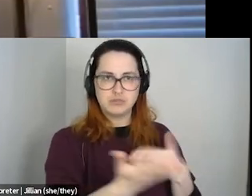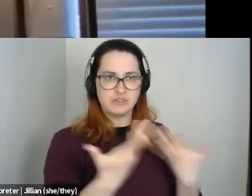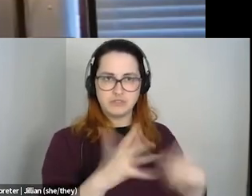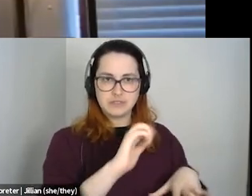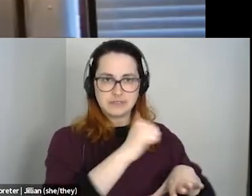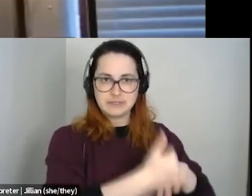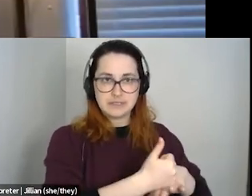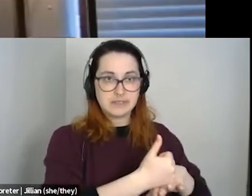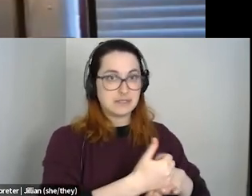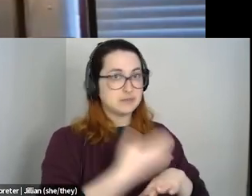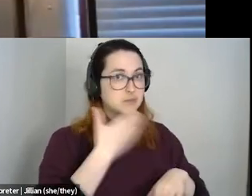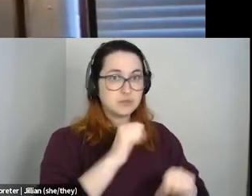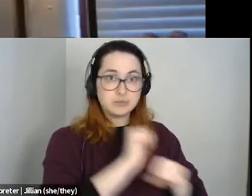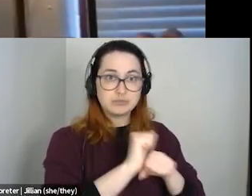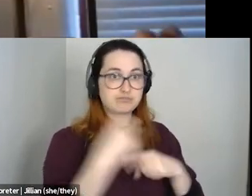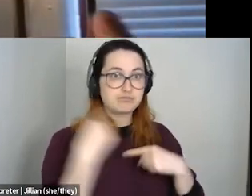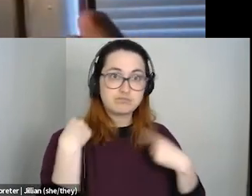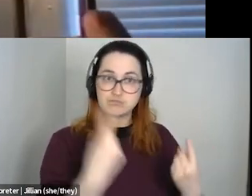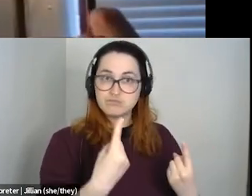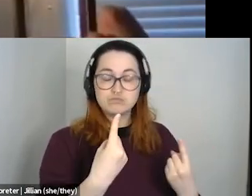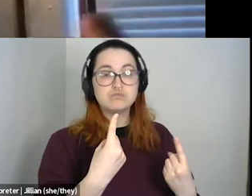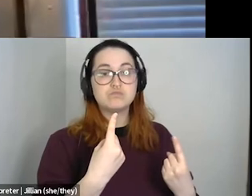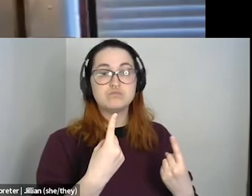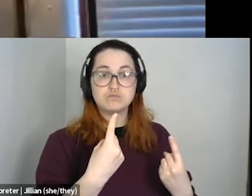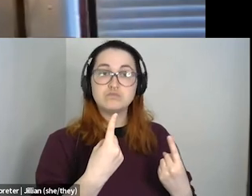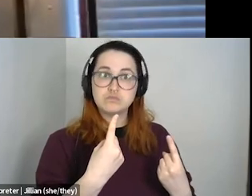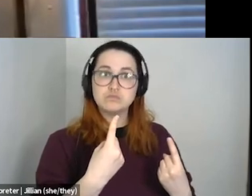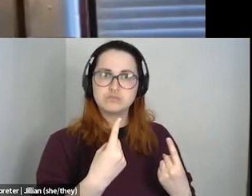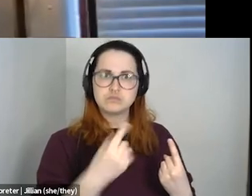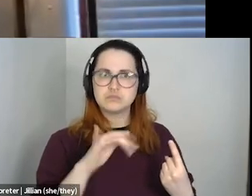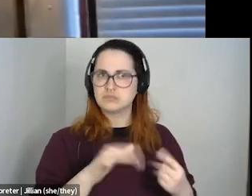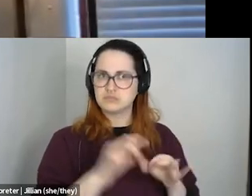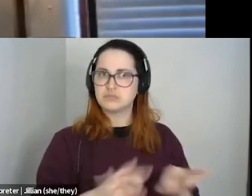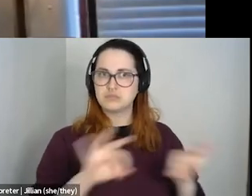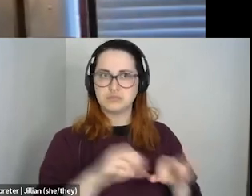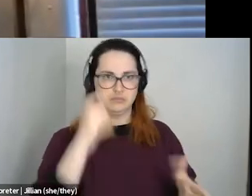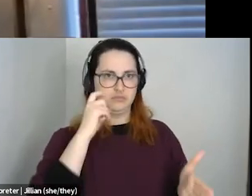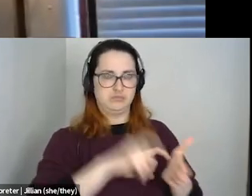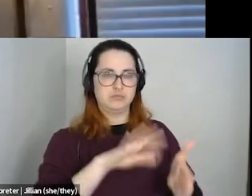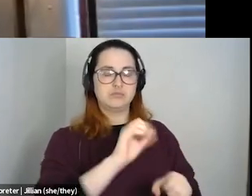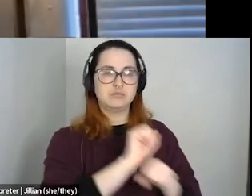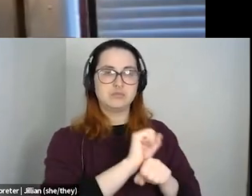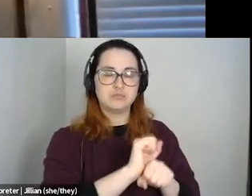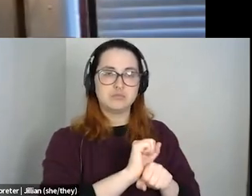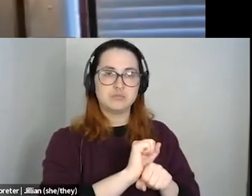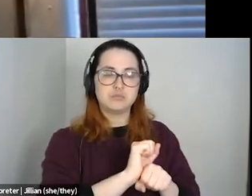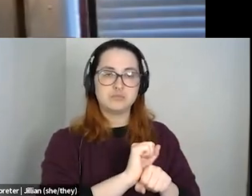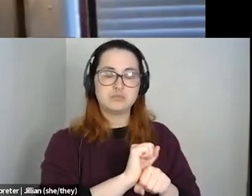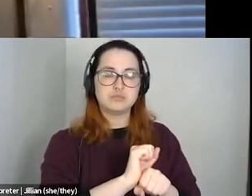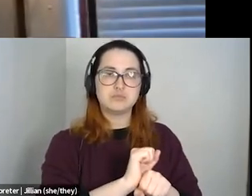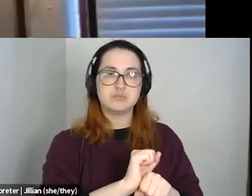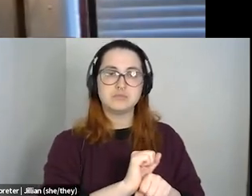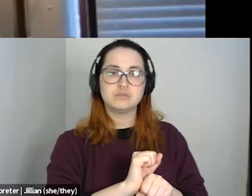the great work has done in the past is a really good, important first step to recognize. Um,